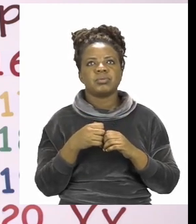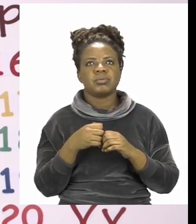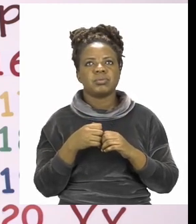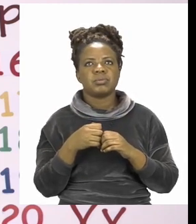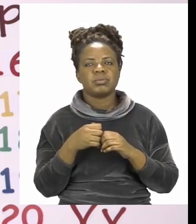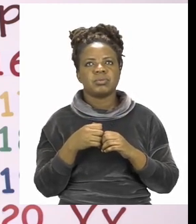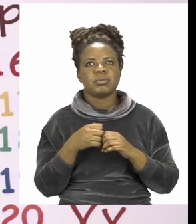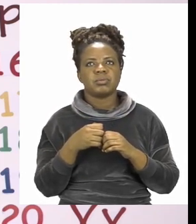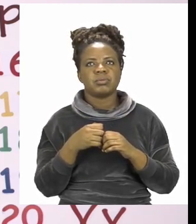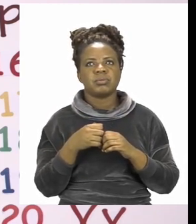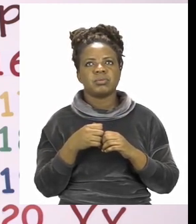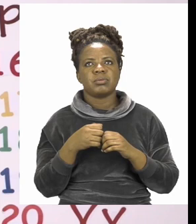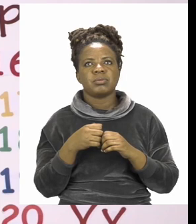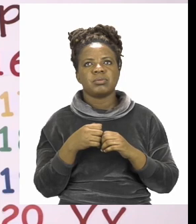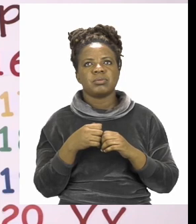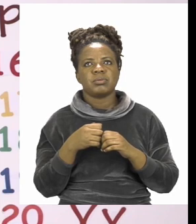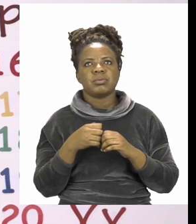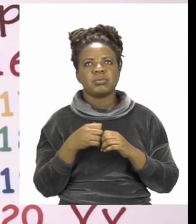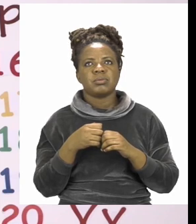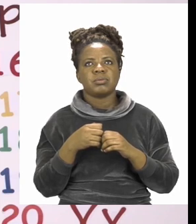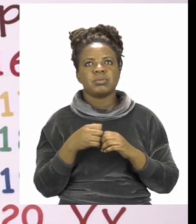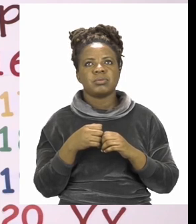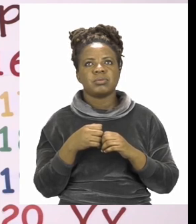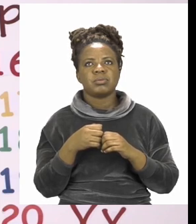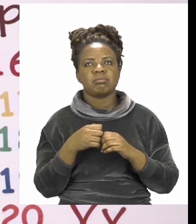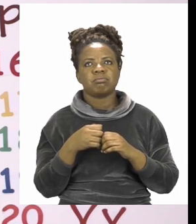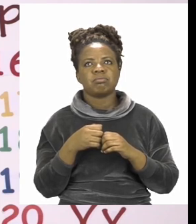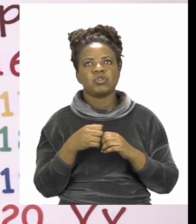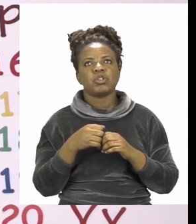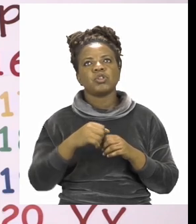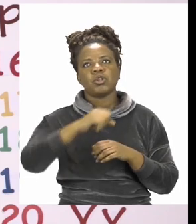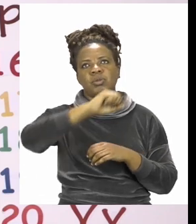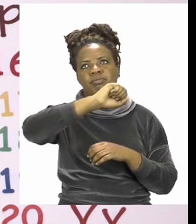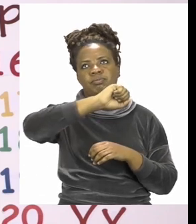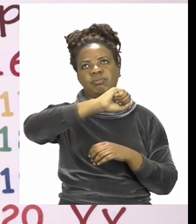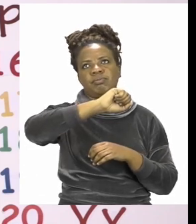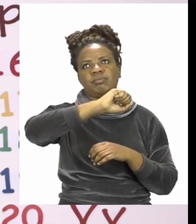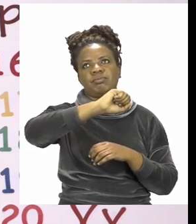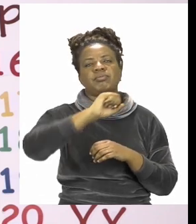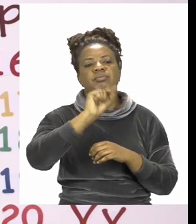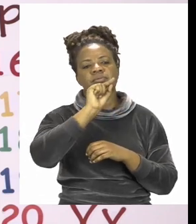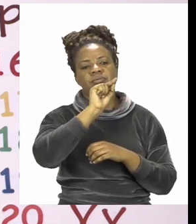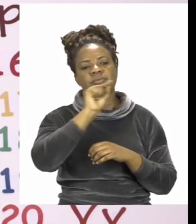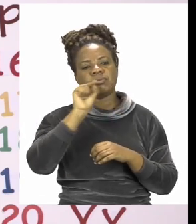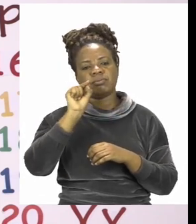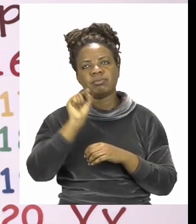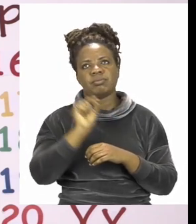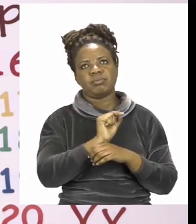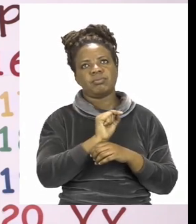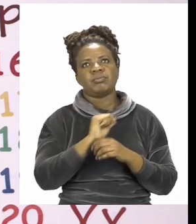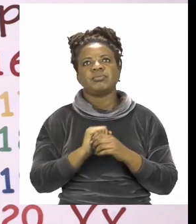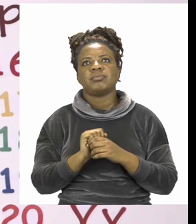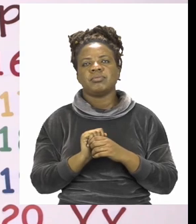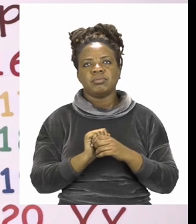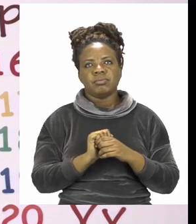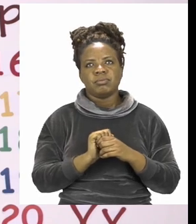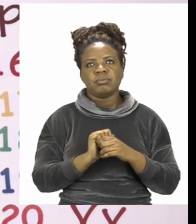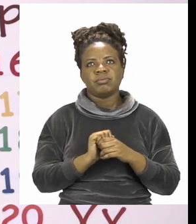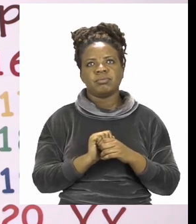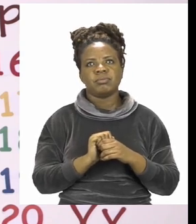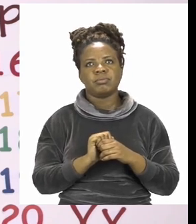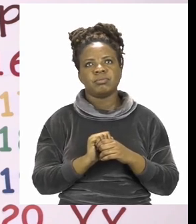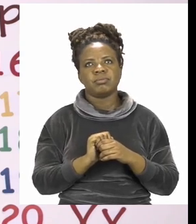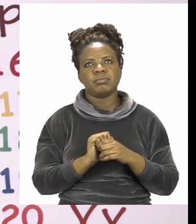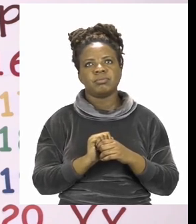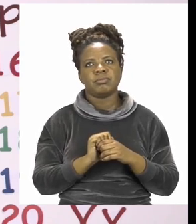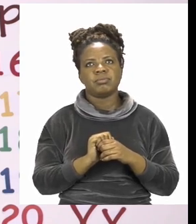his mouth and he will eat the bigger number. So to help him we